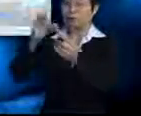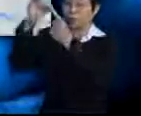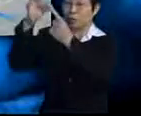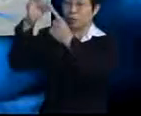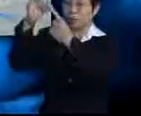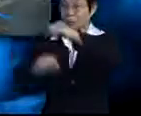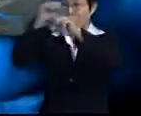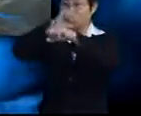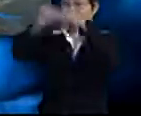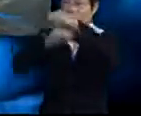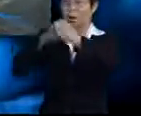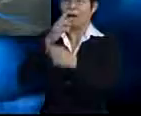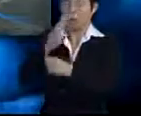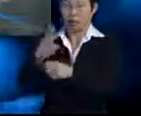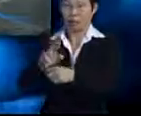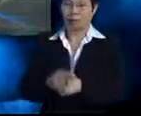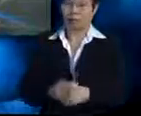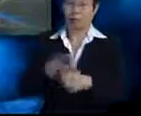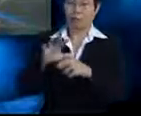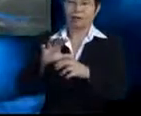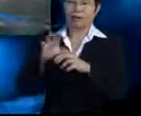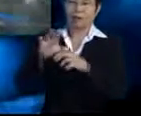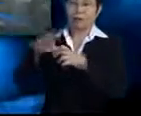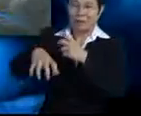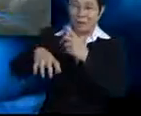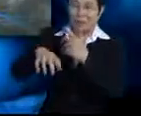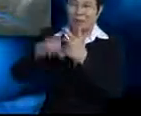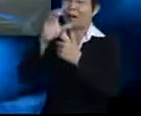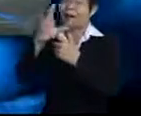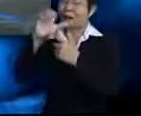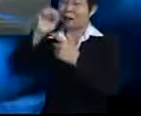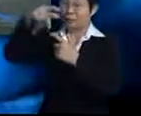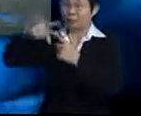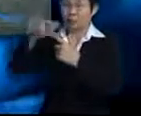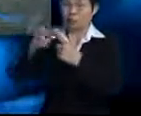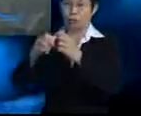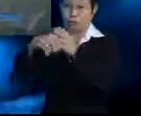are clasping roots, thorns and tendrils.